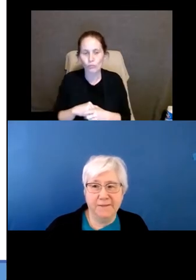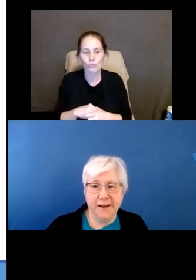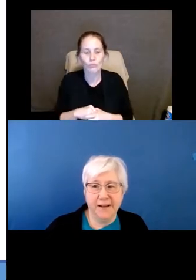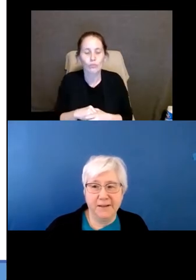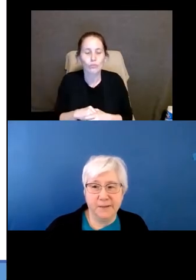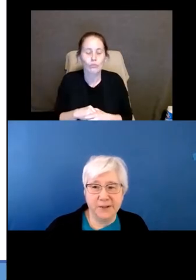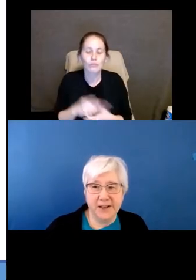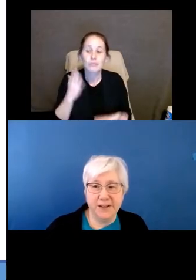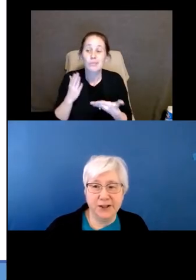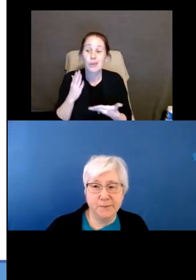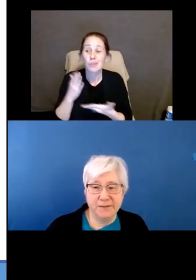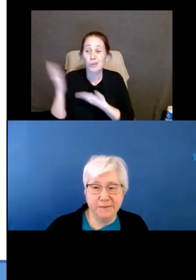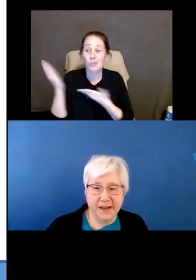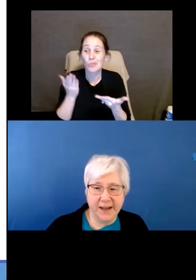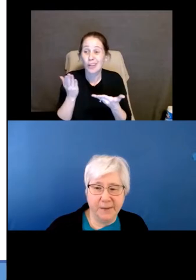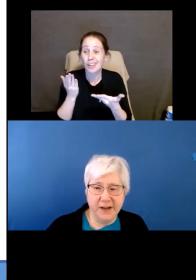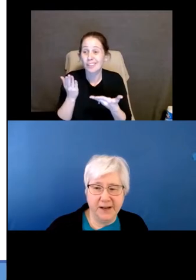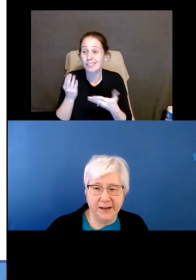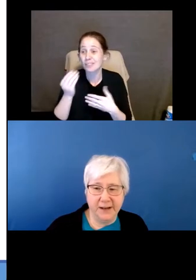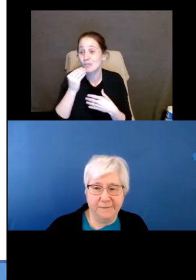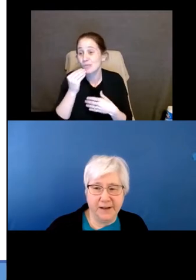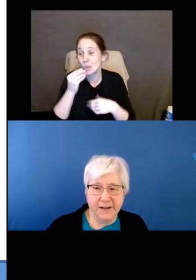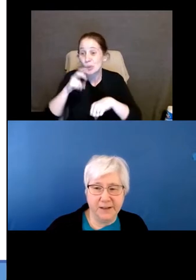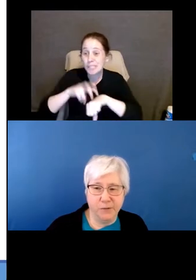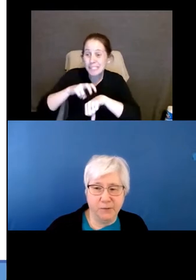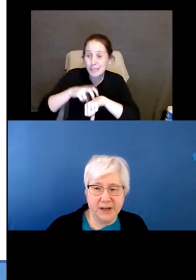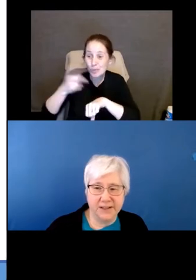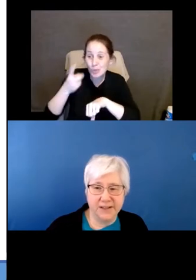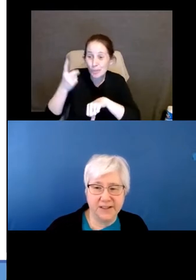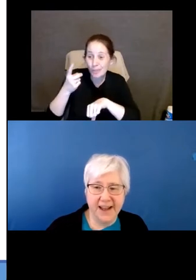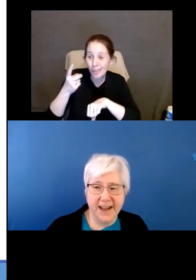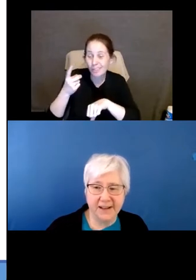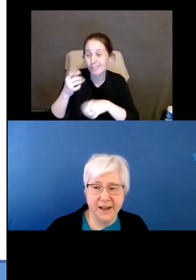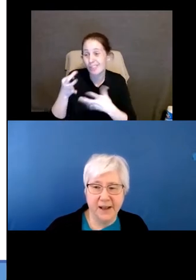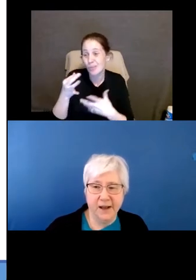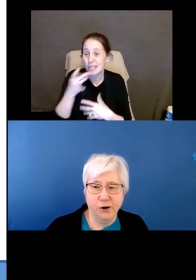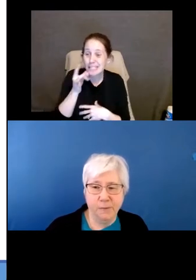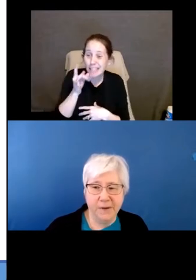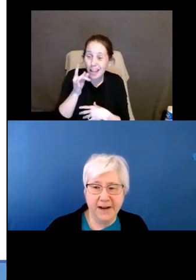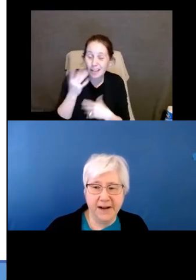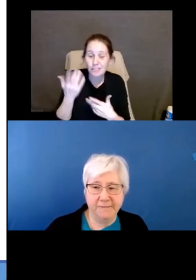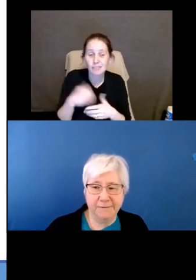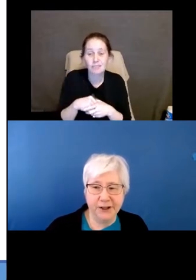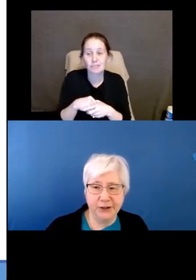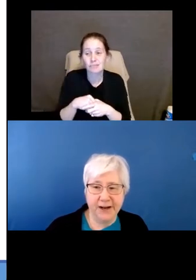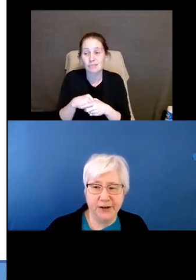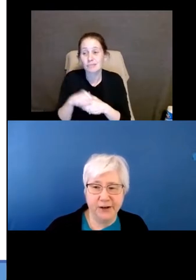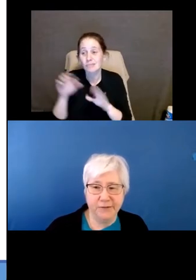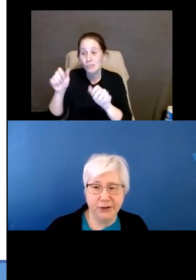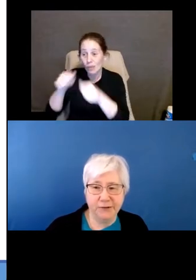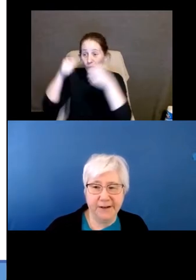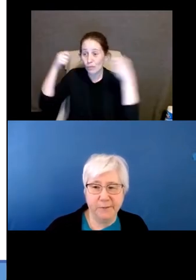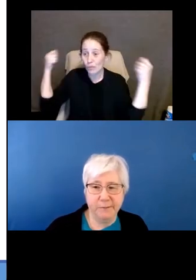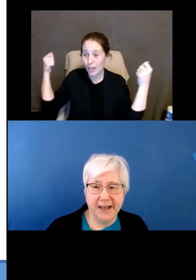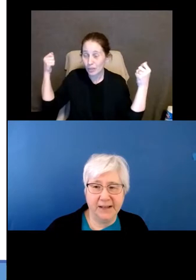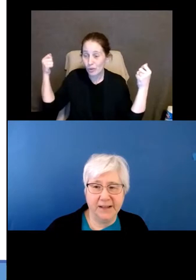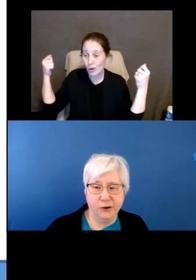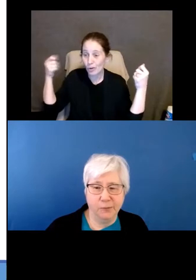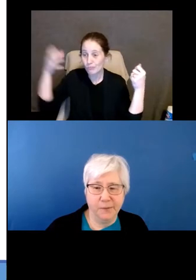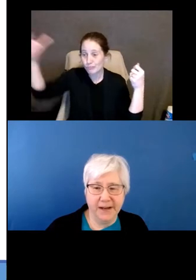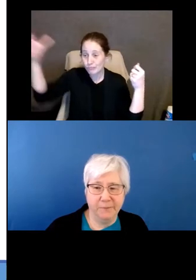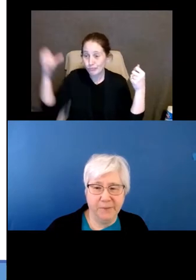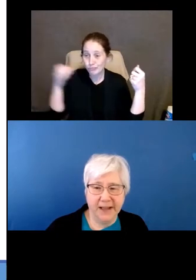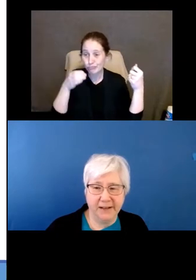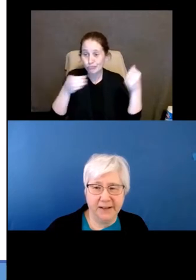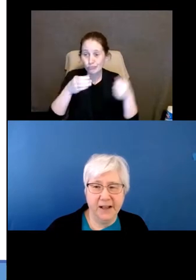Retrieving the potato chips from the cabinet if someone wants a snack, opening the refrigerator, retrieving a bottle,